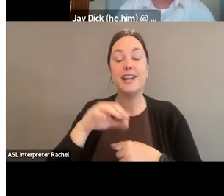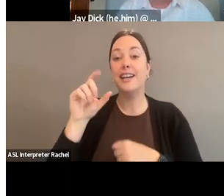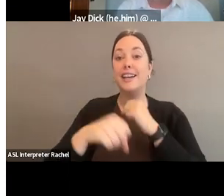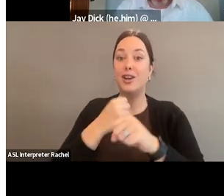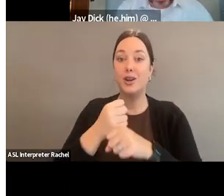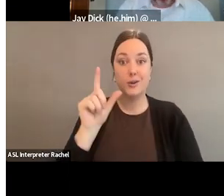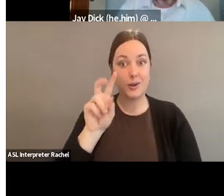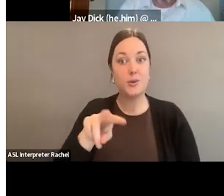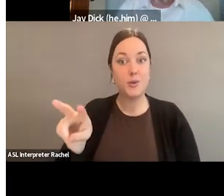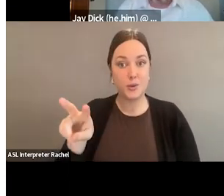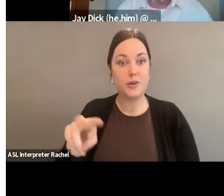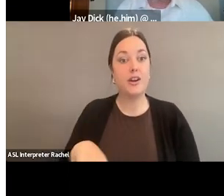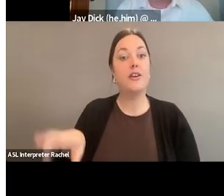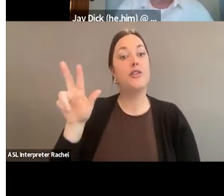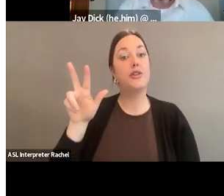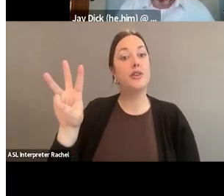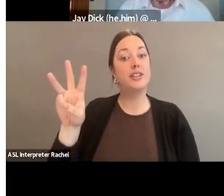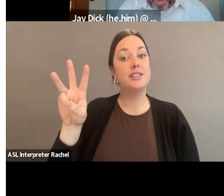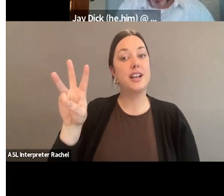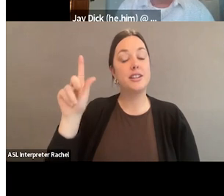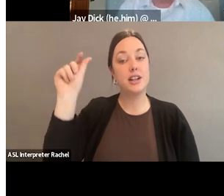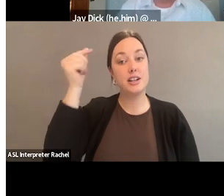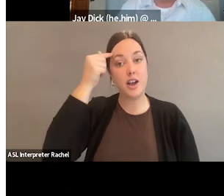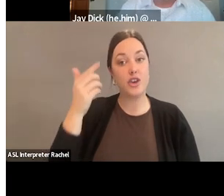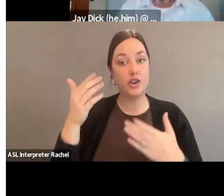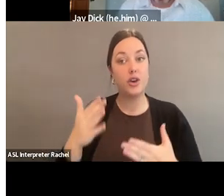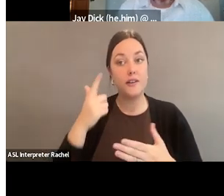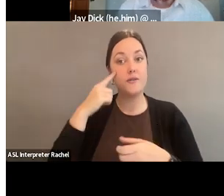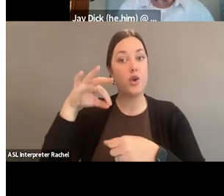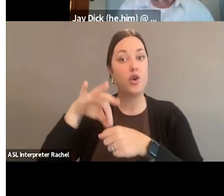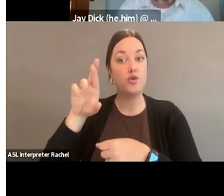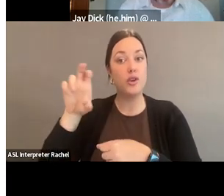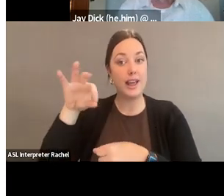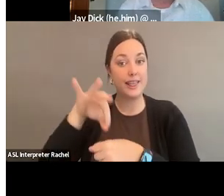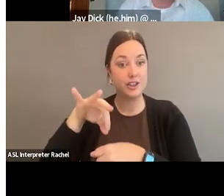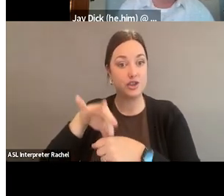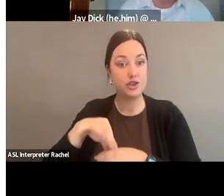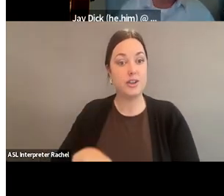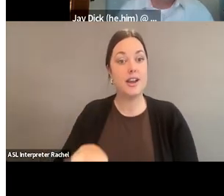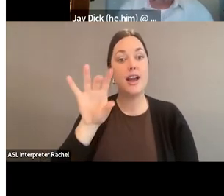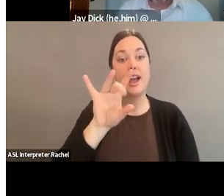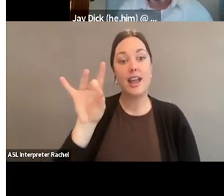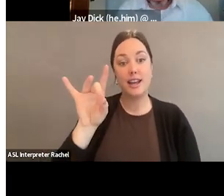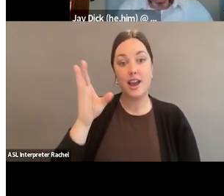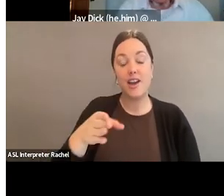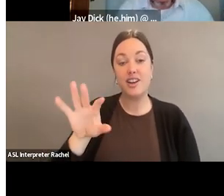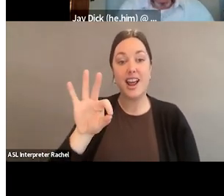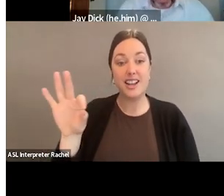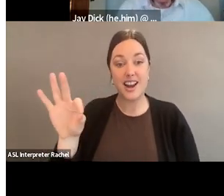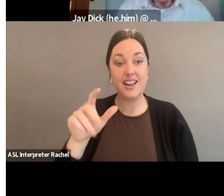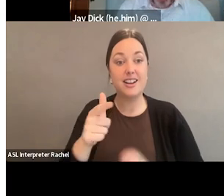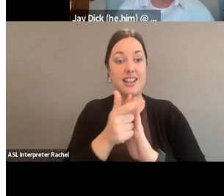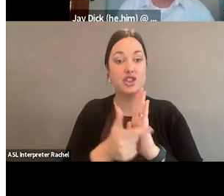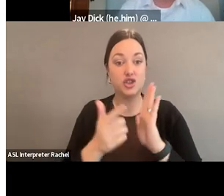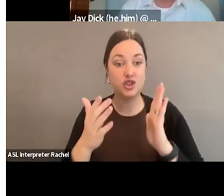that year. 36 governors were up for re-election. 88 of the 99 legislative chambers were up in 46 states.